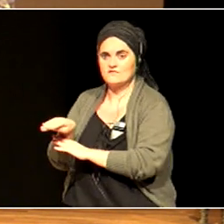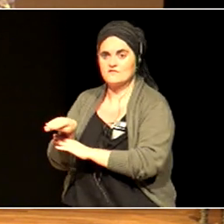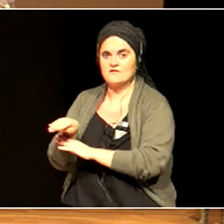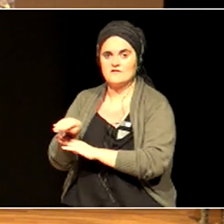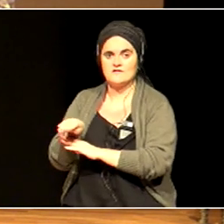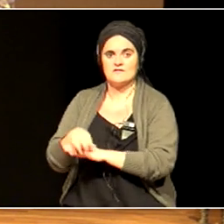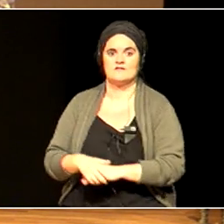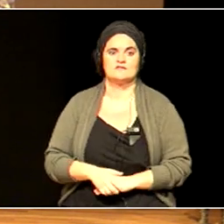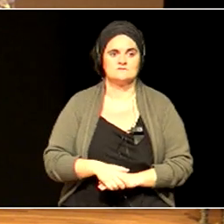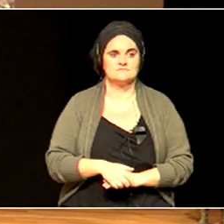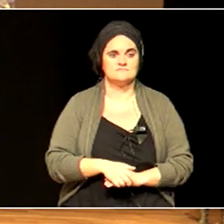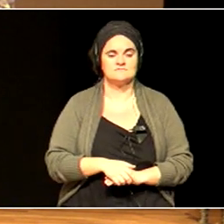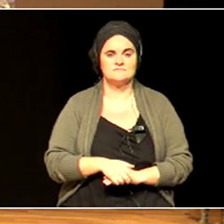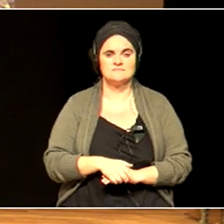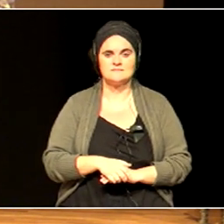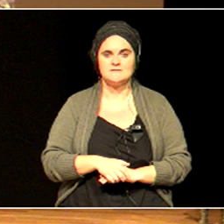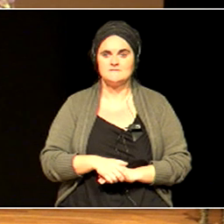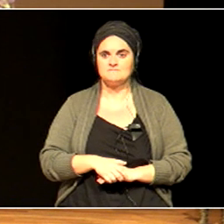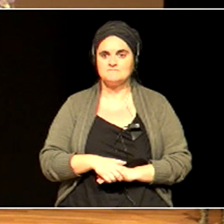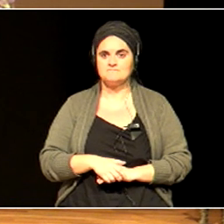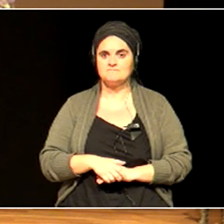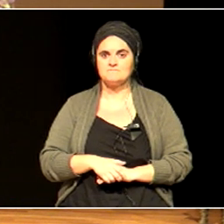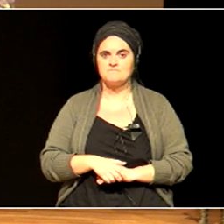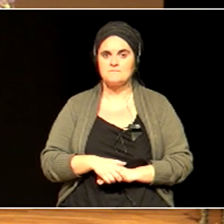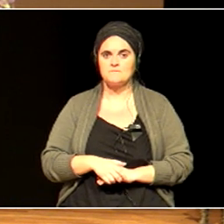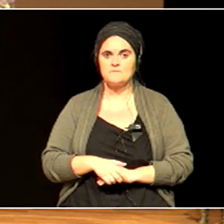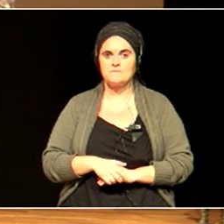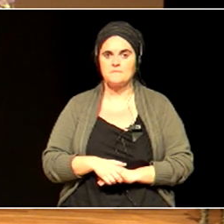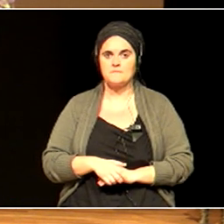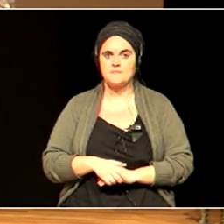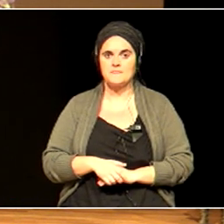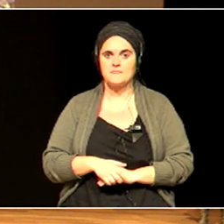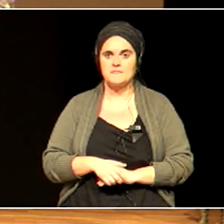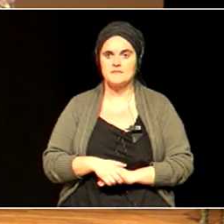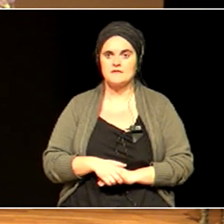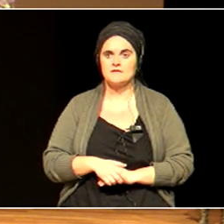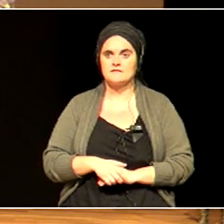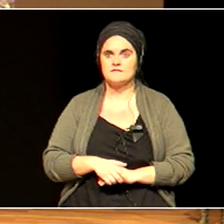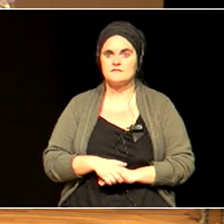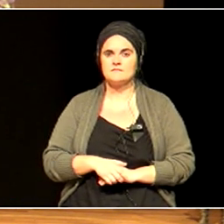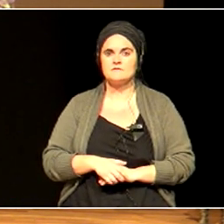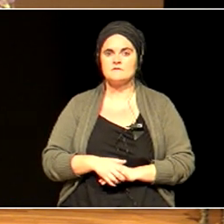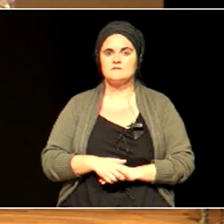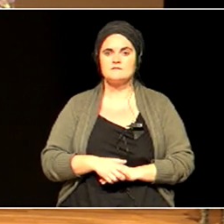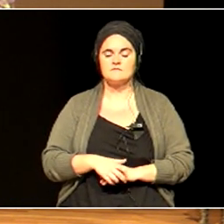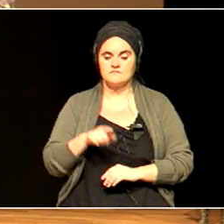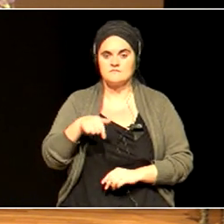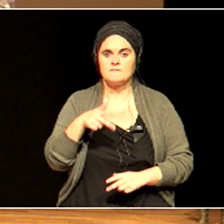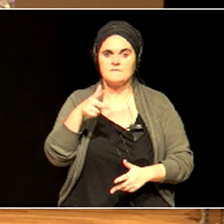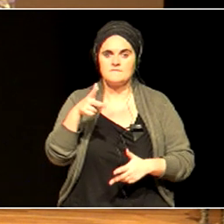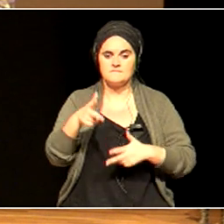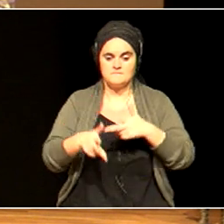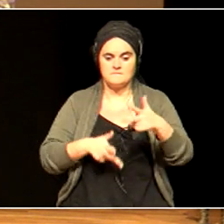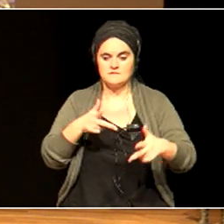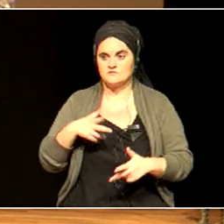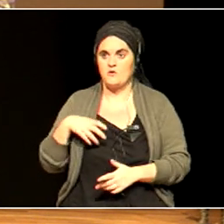effective. And that's because in the Basque country, like in my country, like everywhere, equality